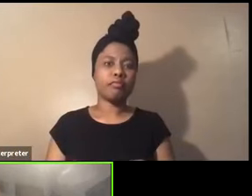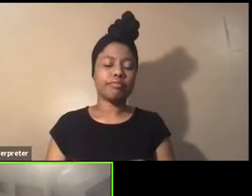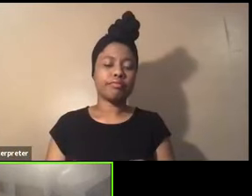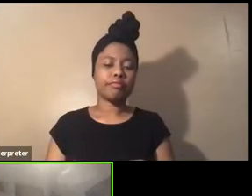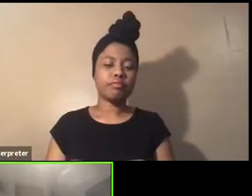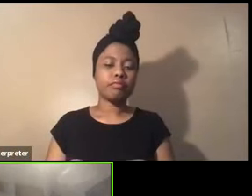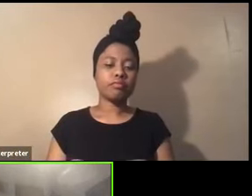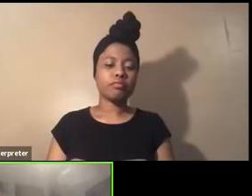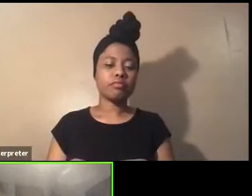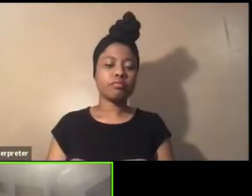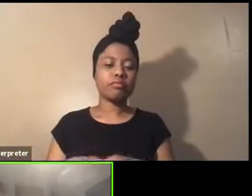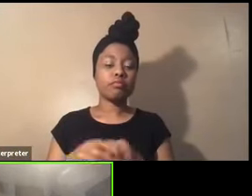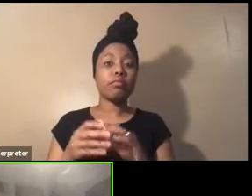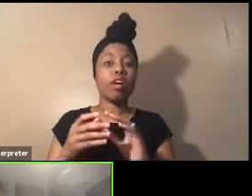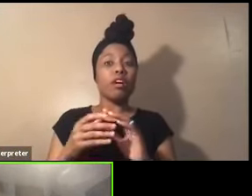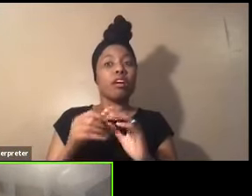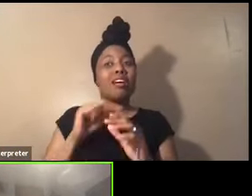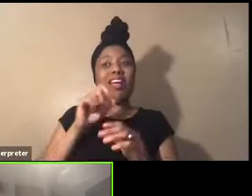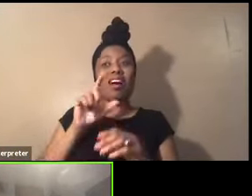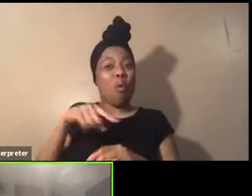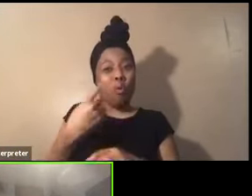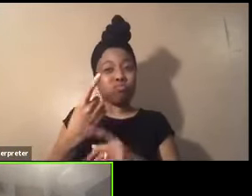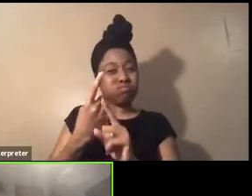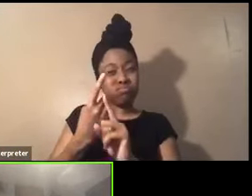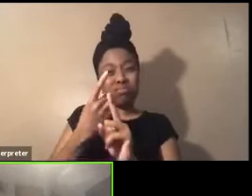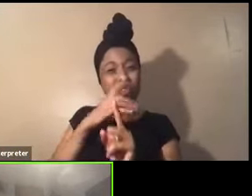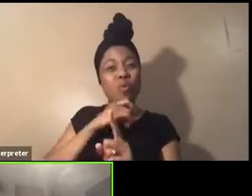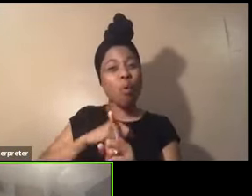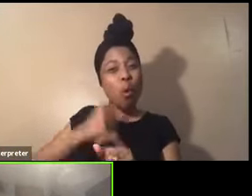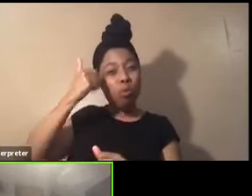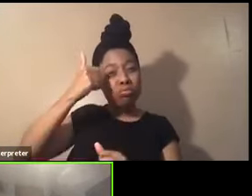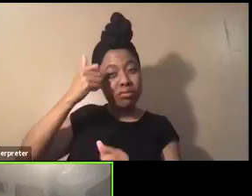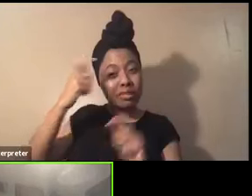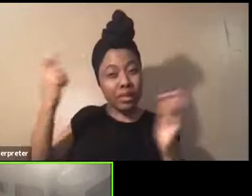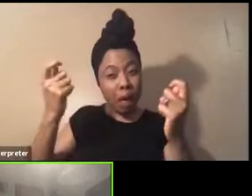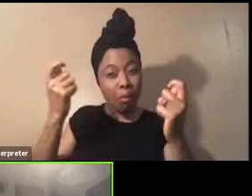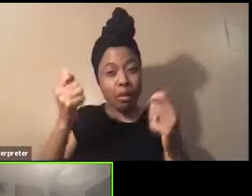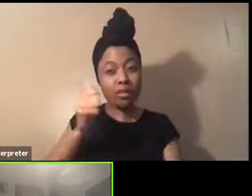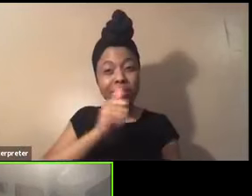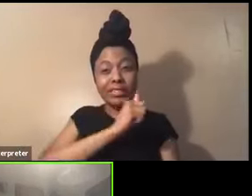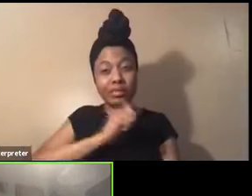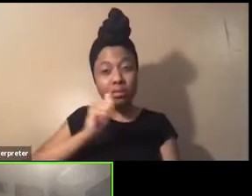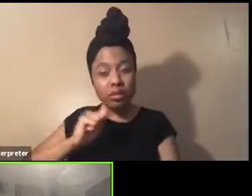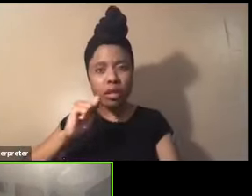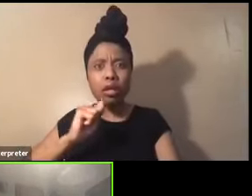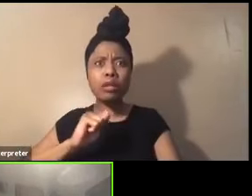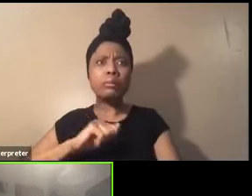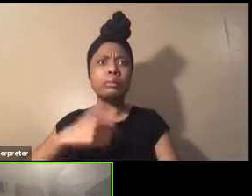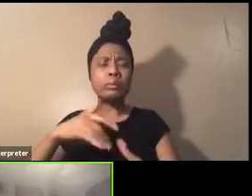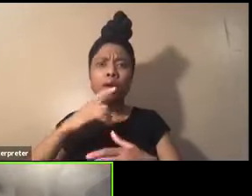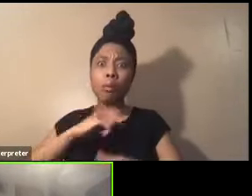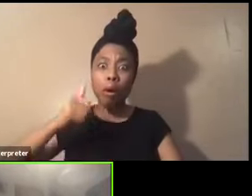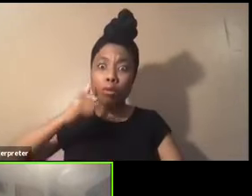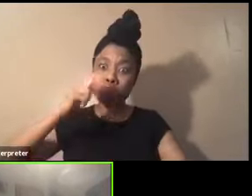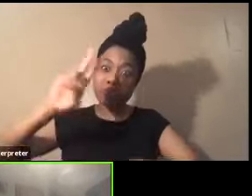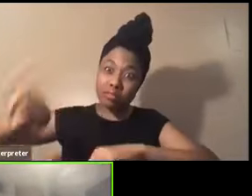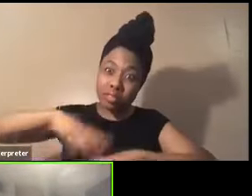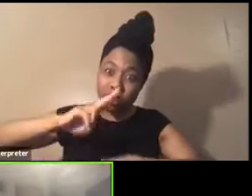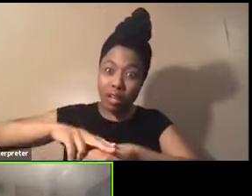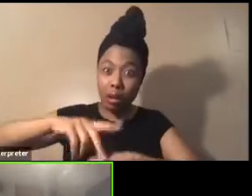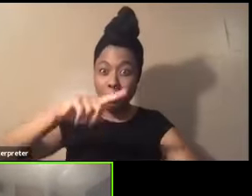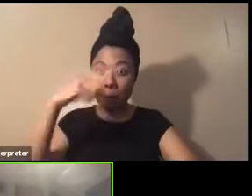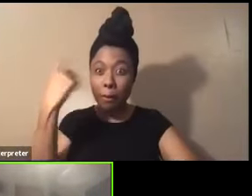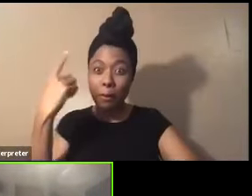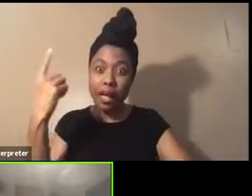not only the oldest celebration in Arizona, but we're talking about the oldest national black